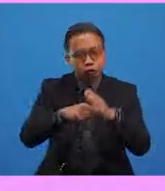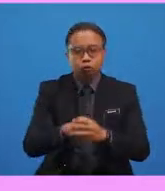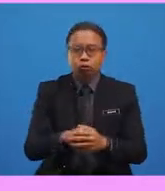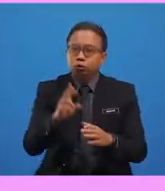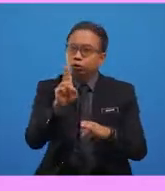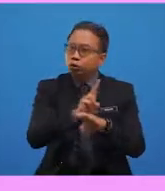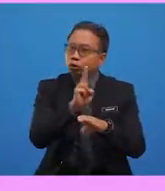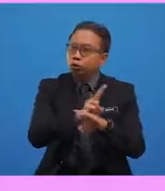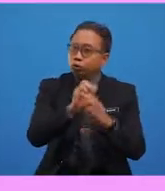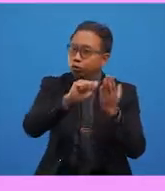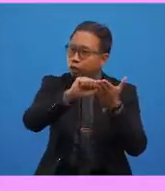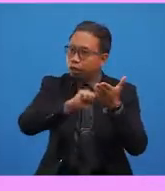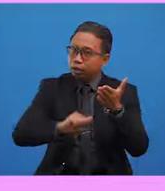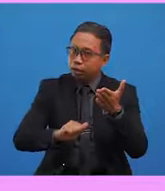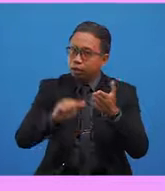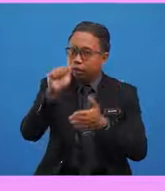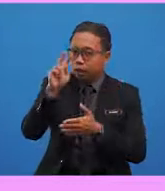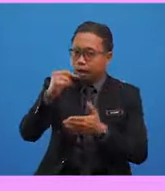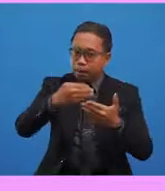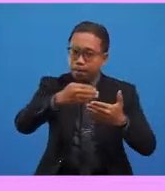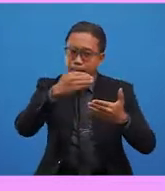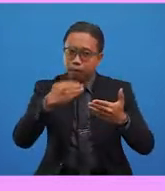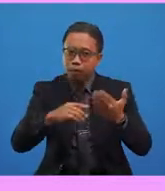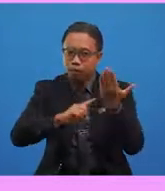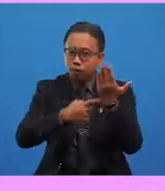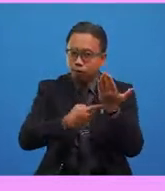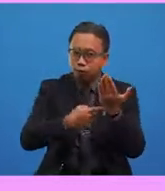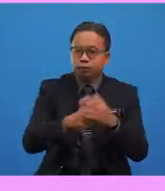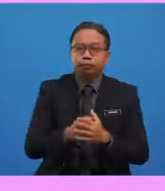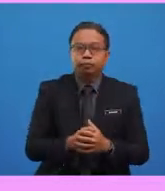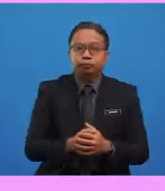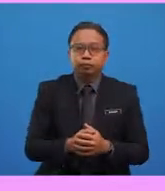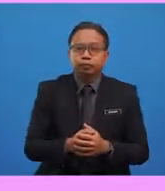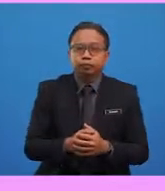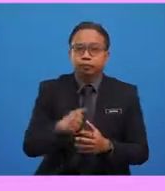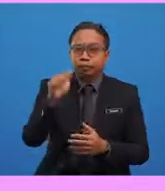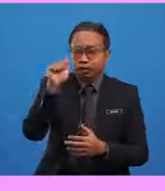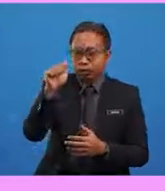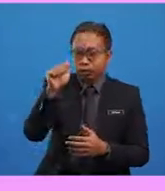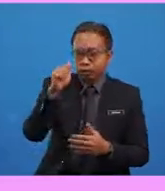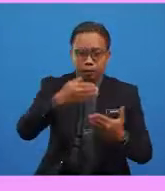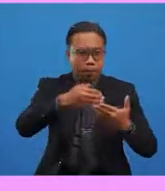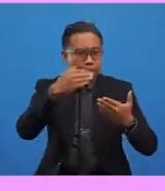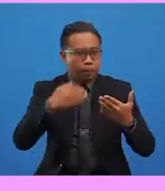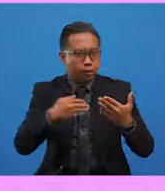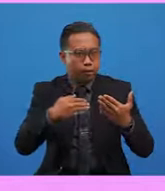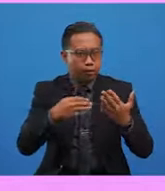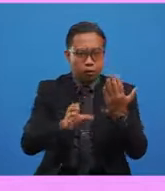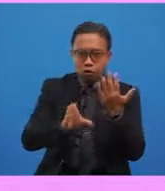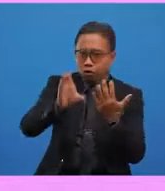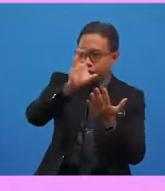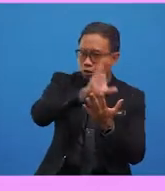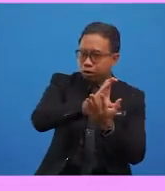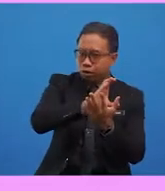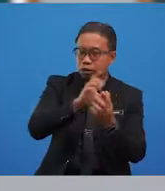we use the article A before the word that begins with the vowel sound and A before the sound begins with the